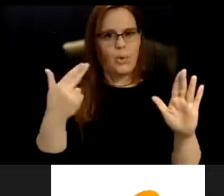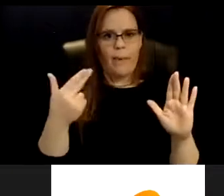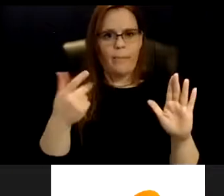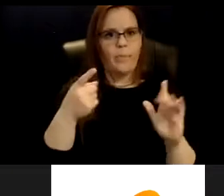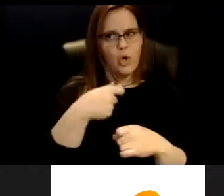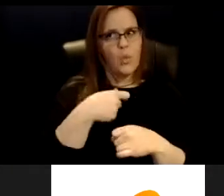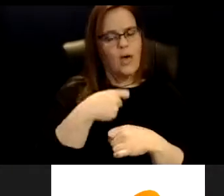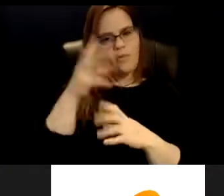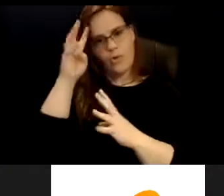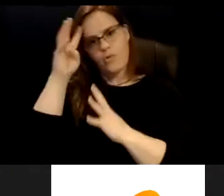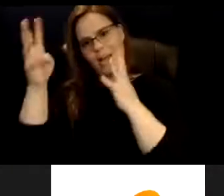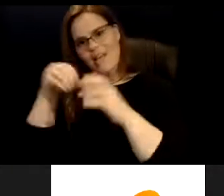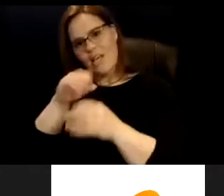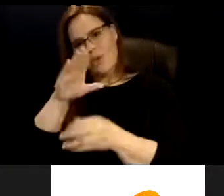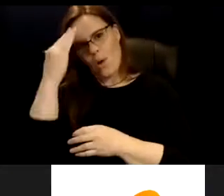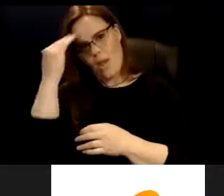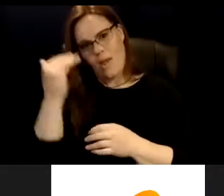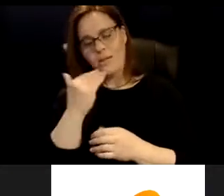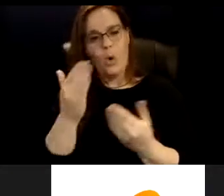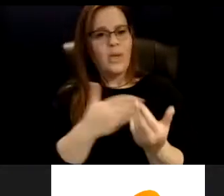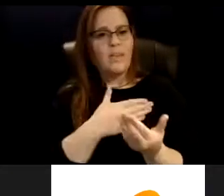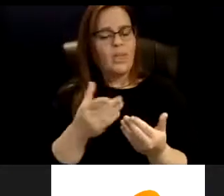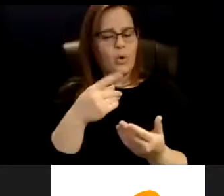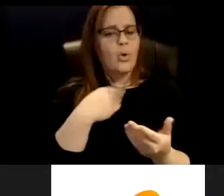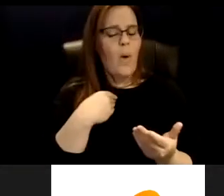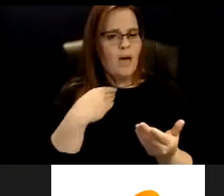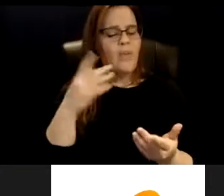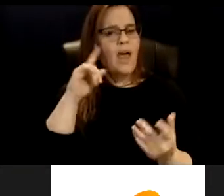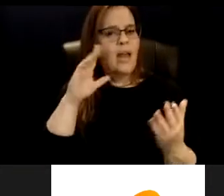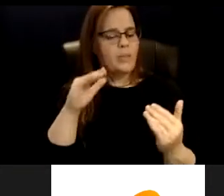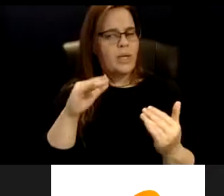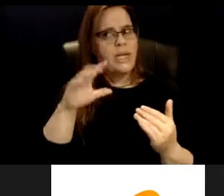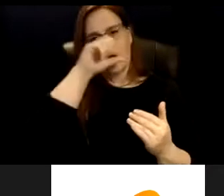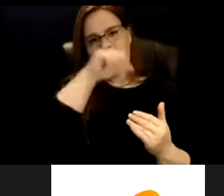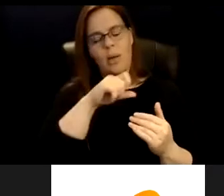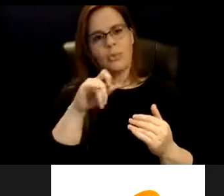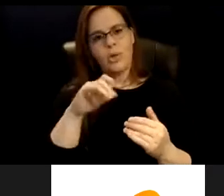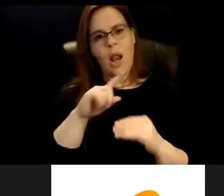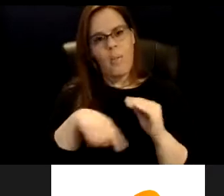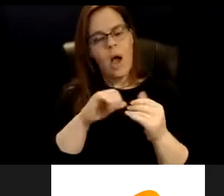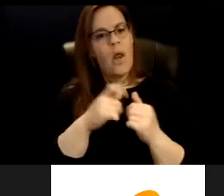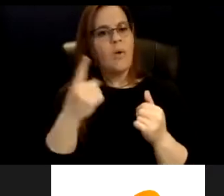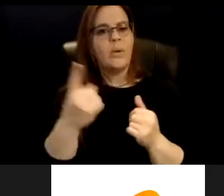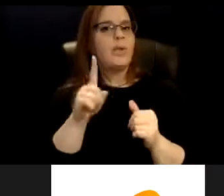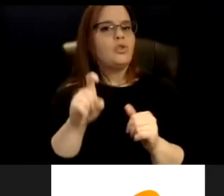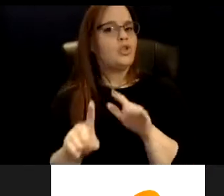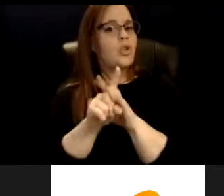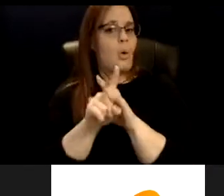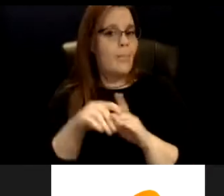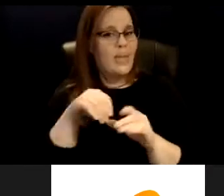them in your head. So even though you may have an expectation assumption about how someone should show up in space,